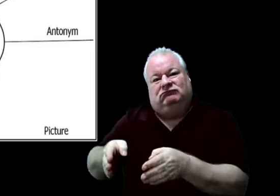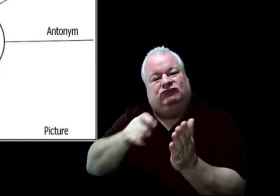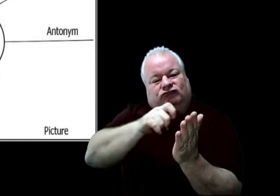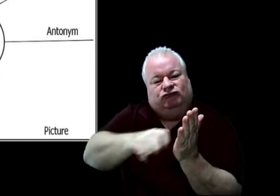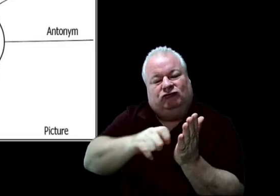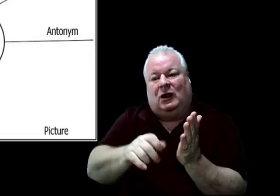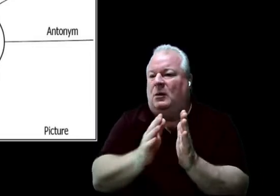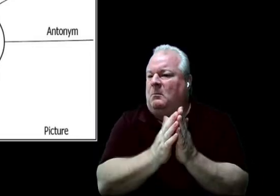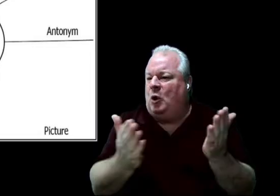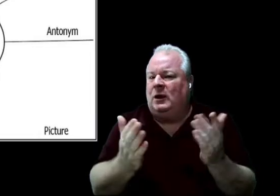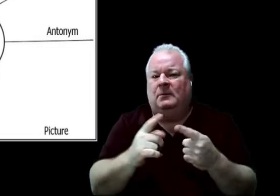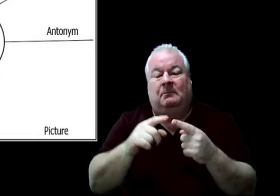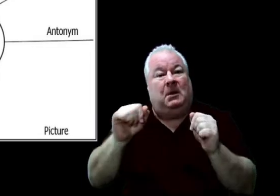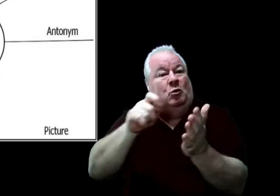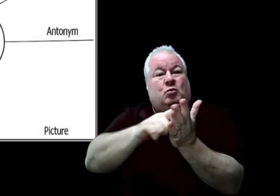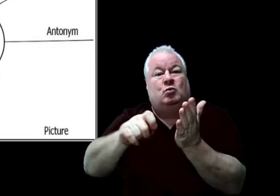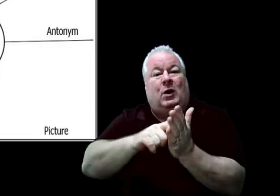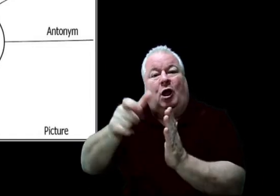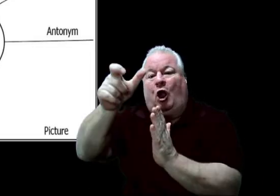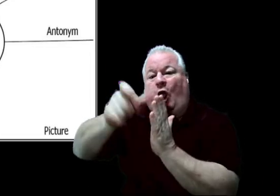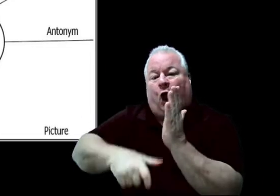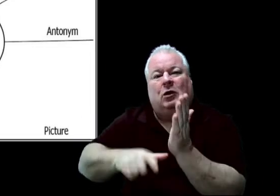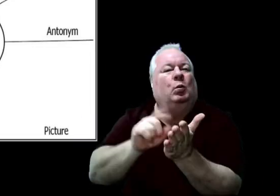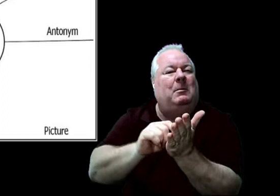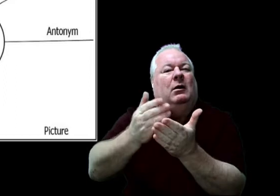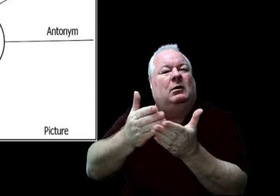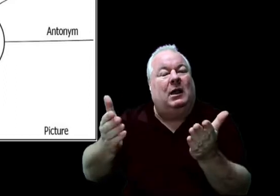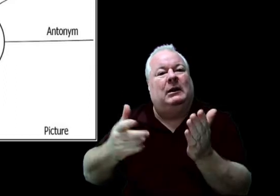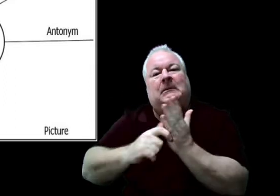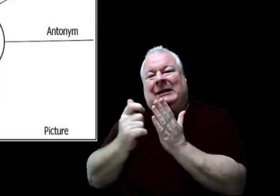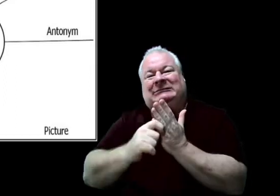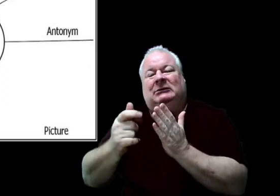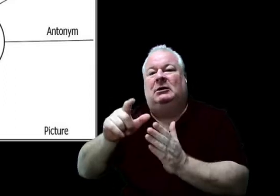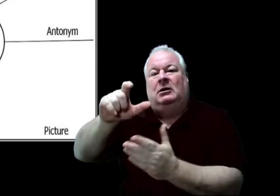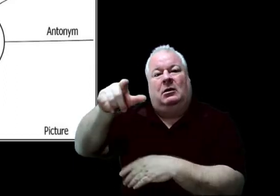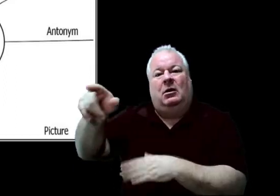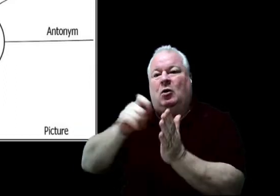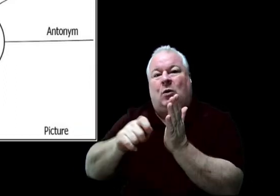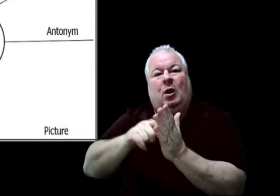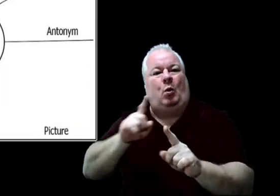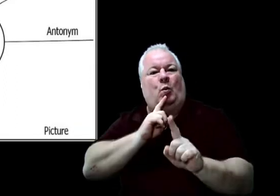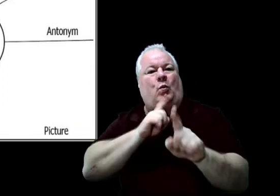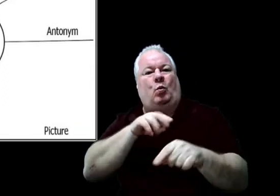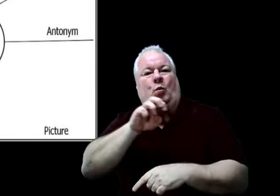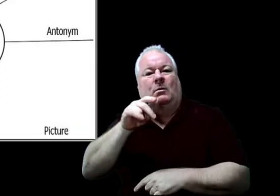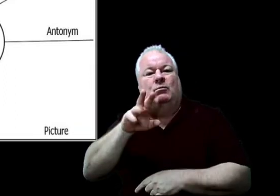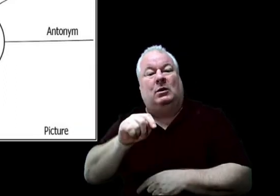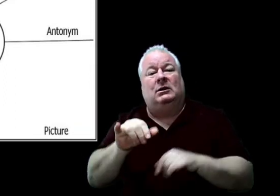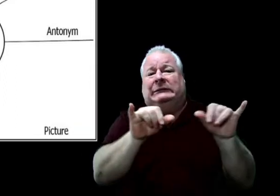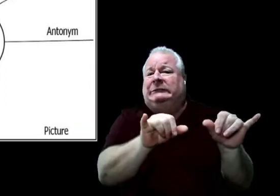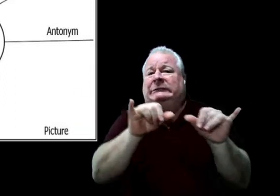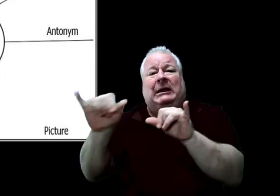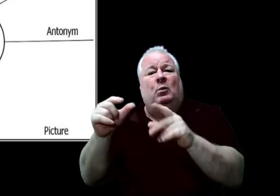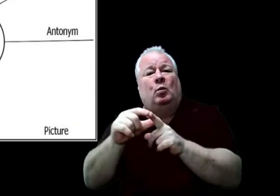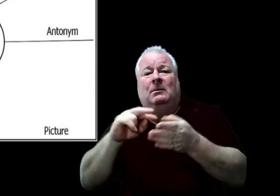of a book, an article, or a report. A synonym for author is a